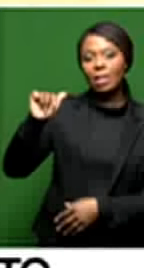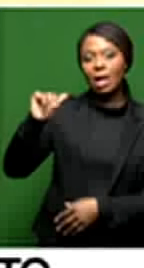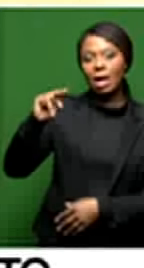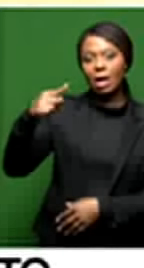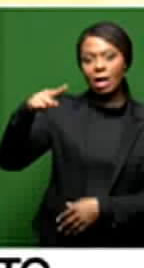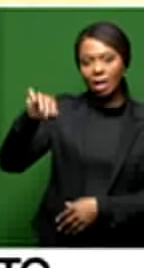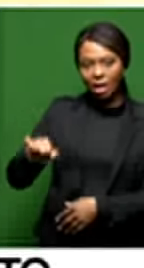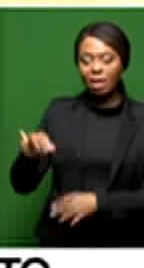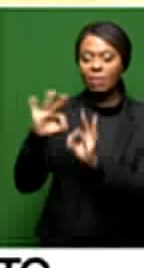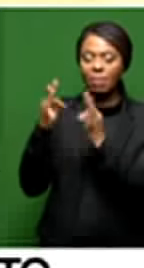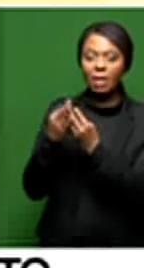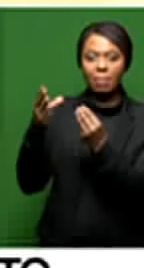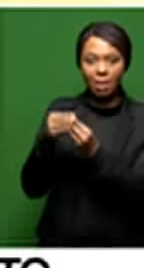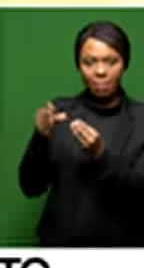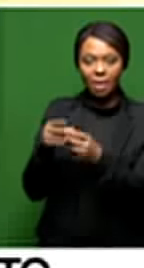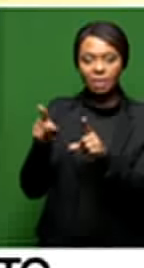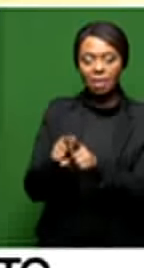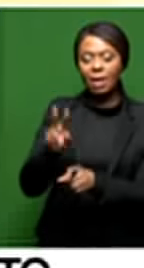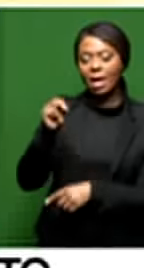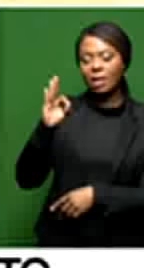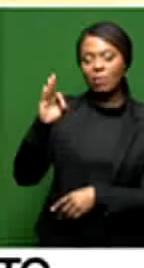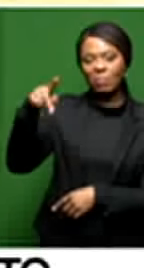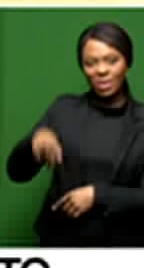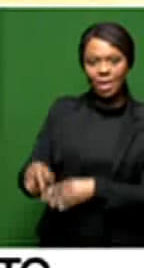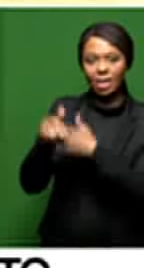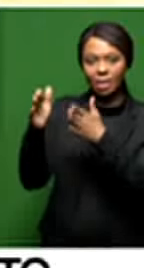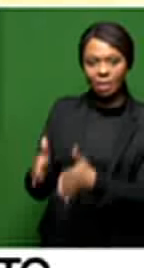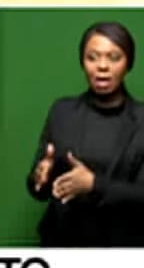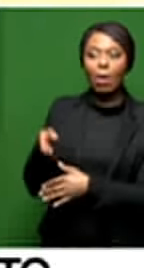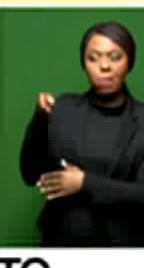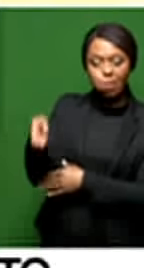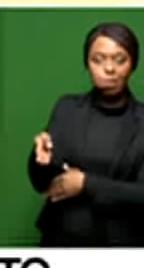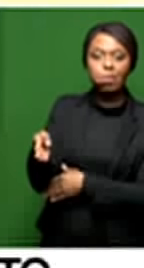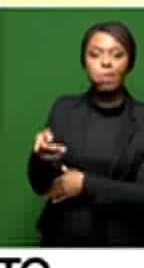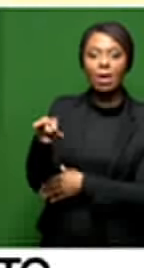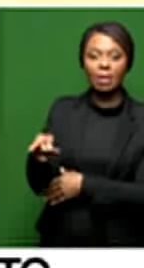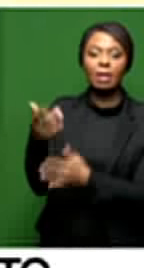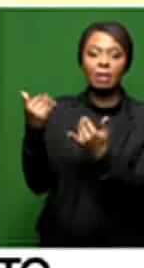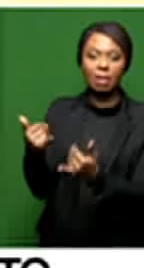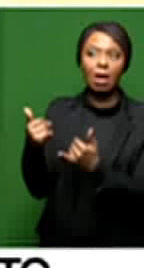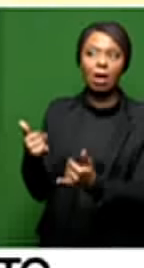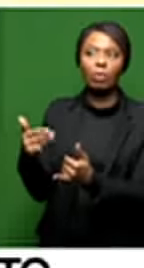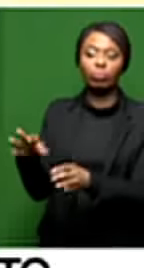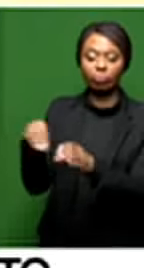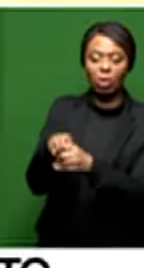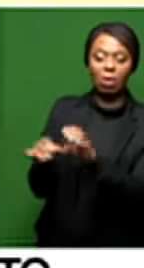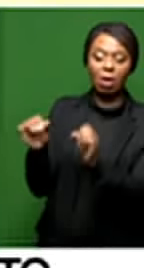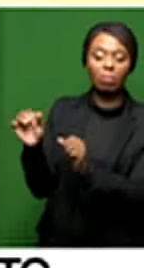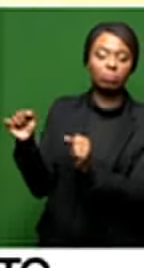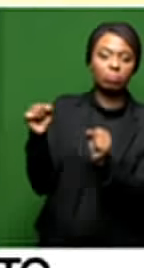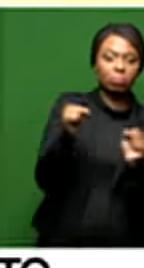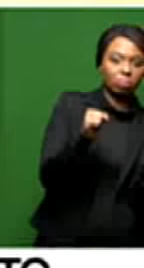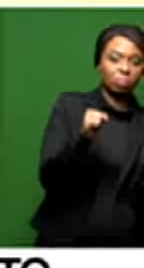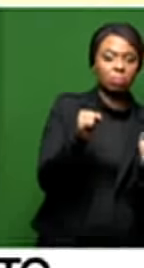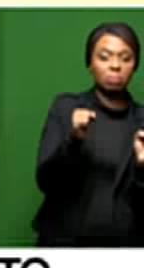as NFP members, we are told, are part of that procession that is making its way here. She takes her